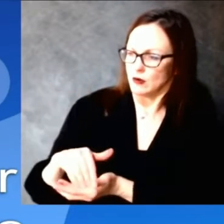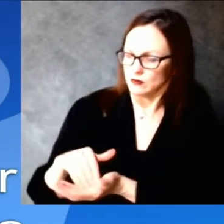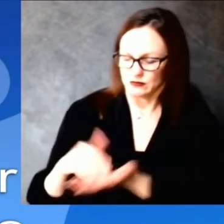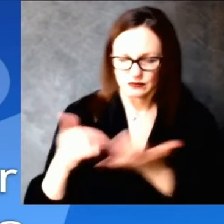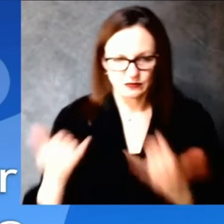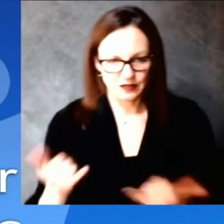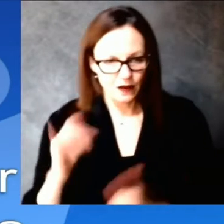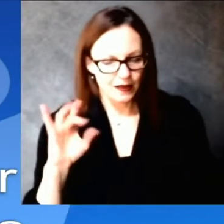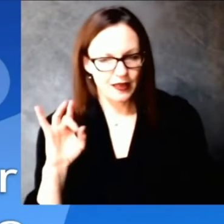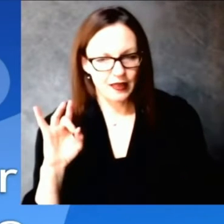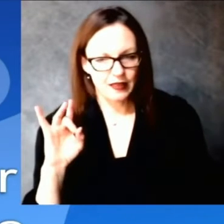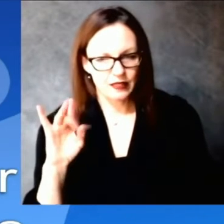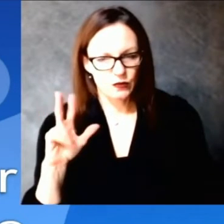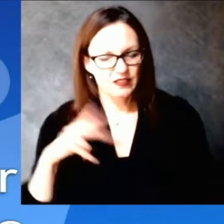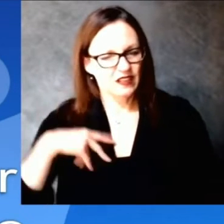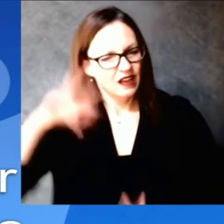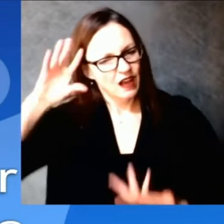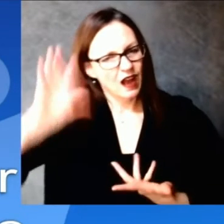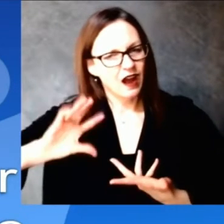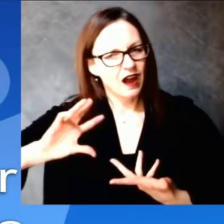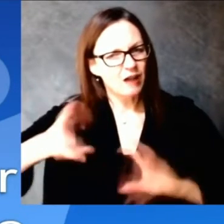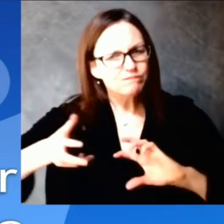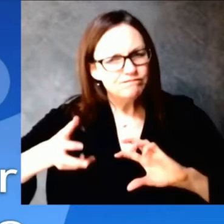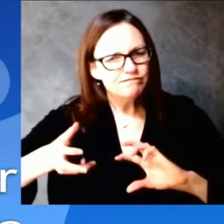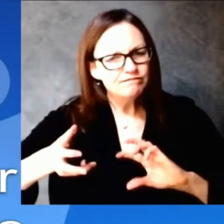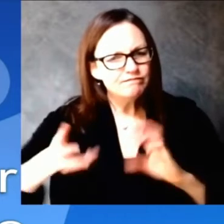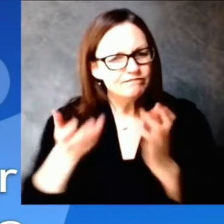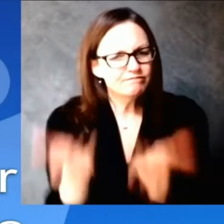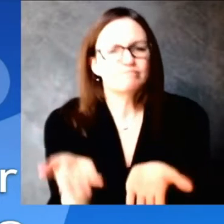affecting vaccine distribution in any way? Thanks.